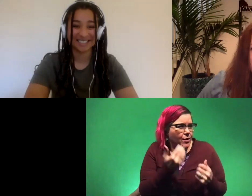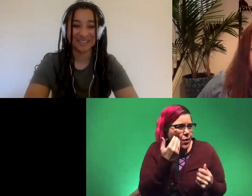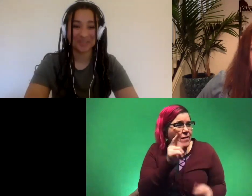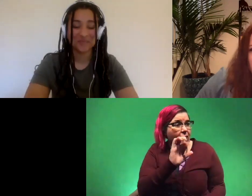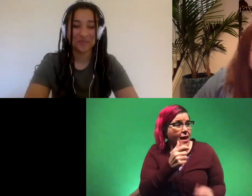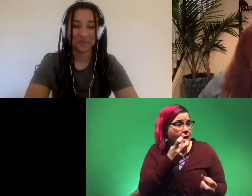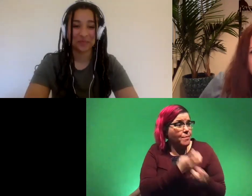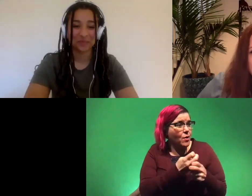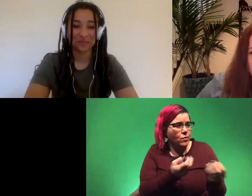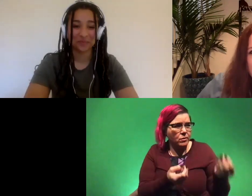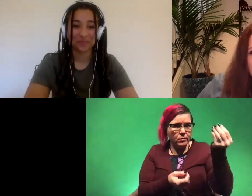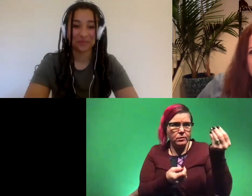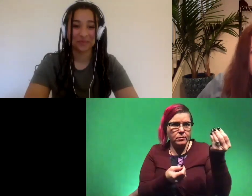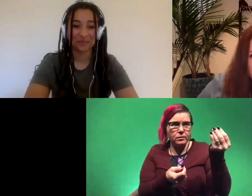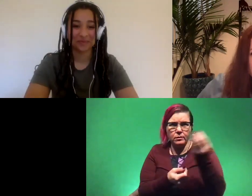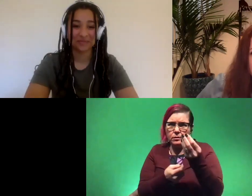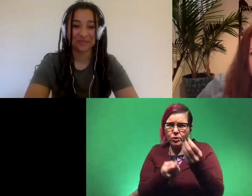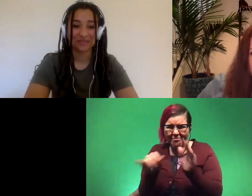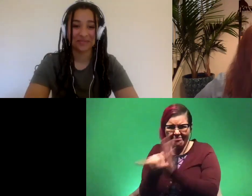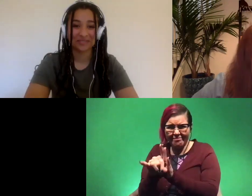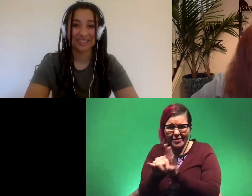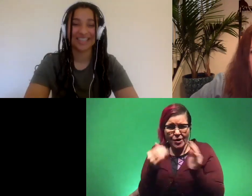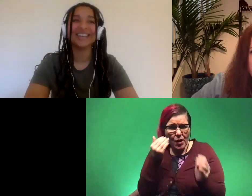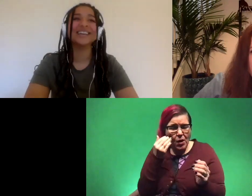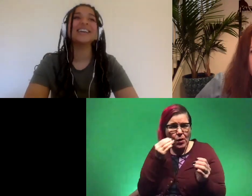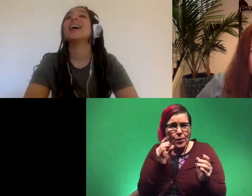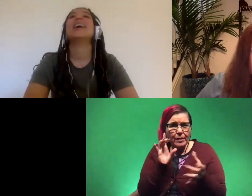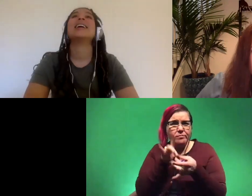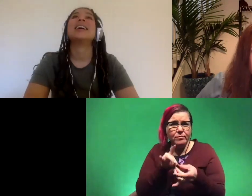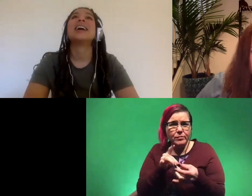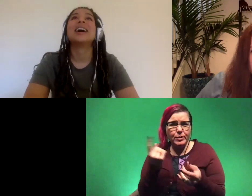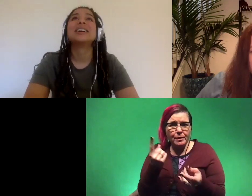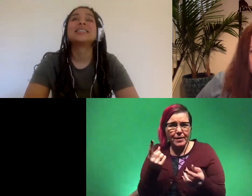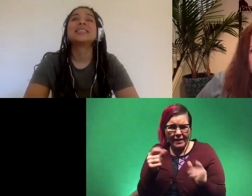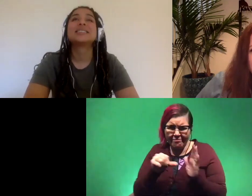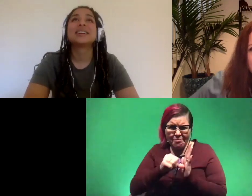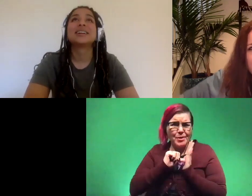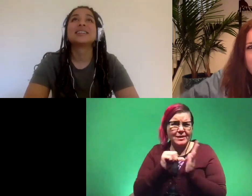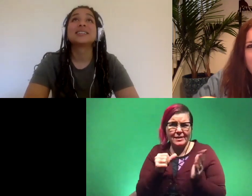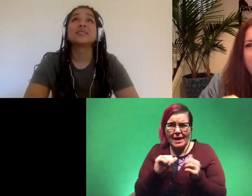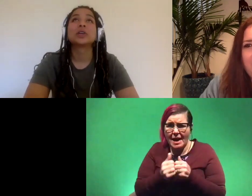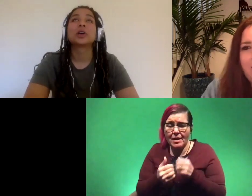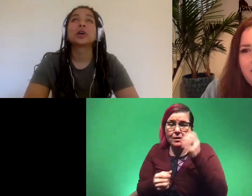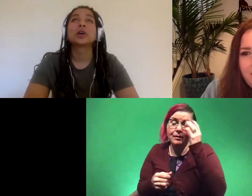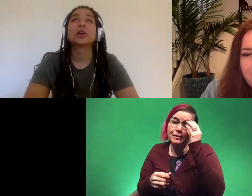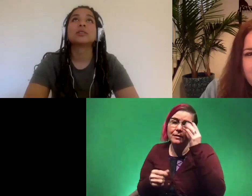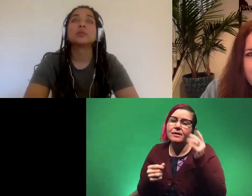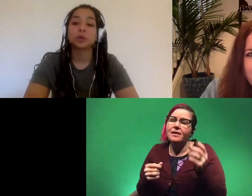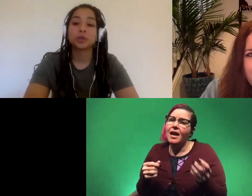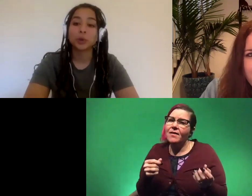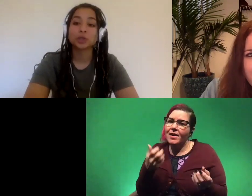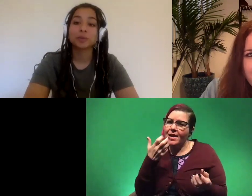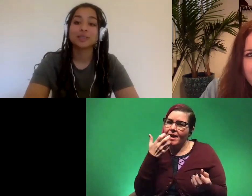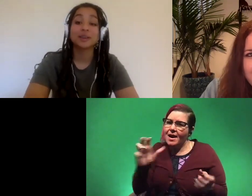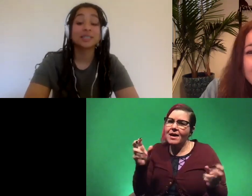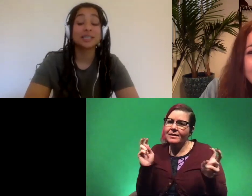bone that's so impressive that you'd be able to know that it goes to one thing or not yeah it's uh this is a very controversial review or